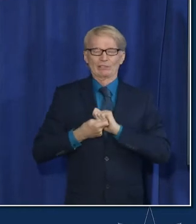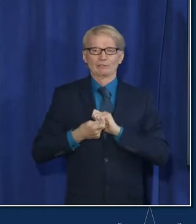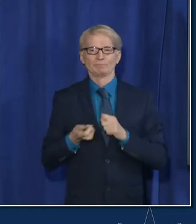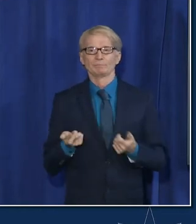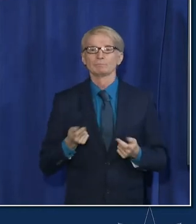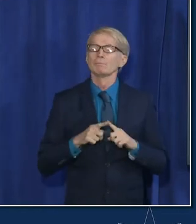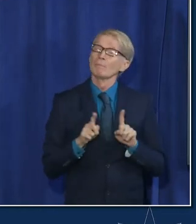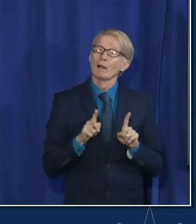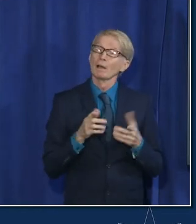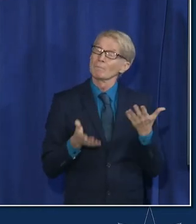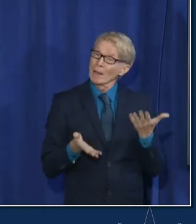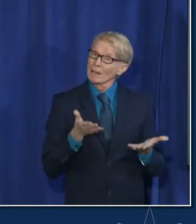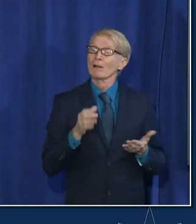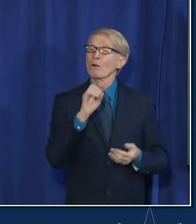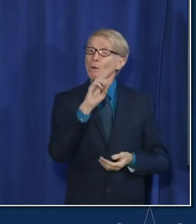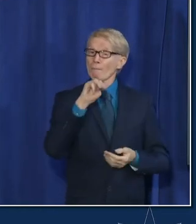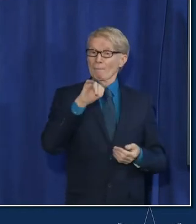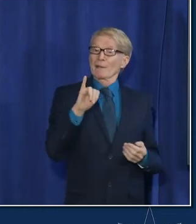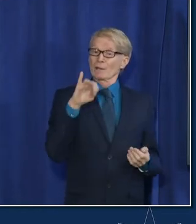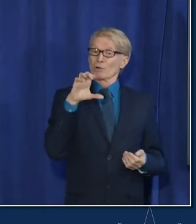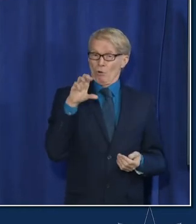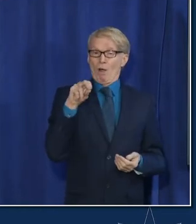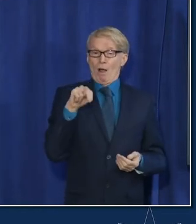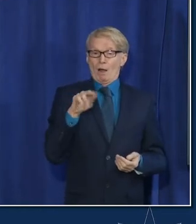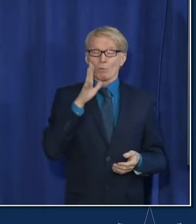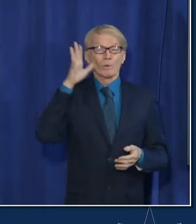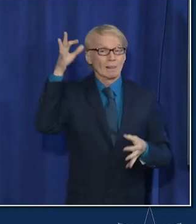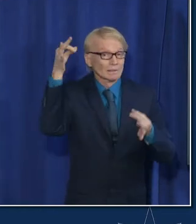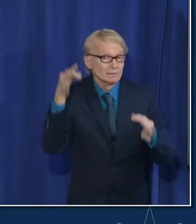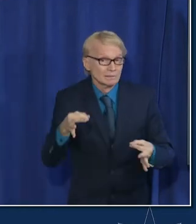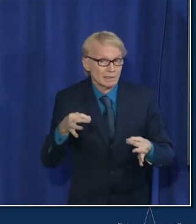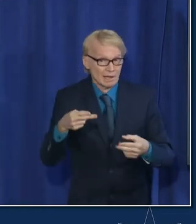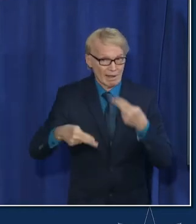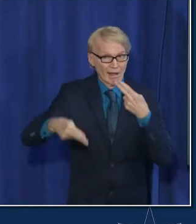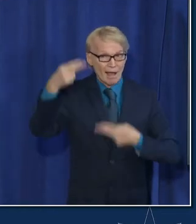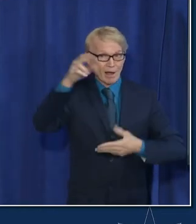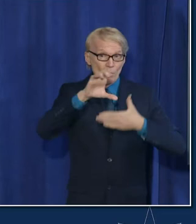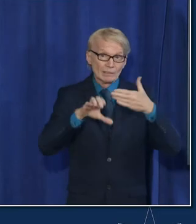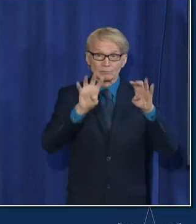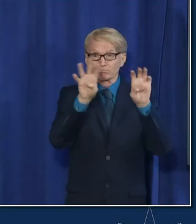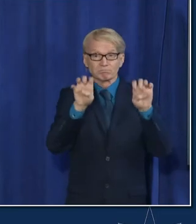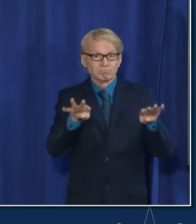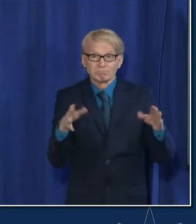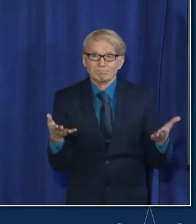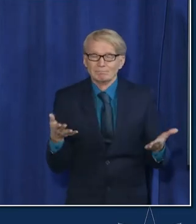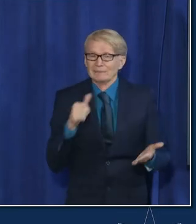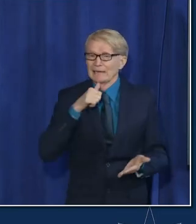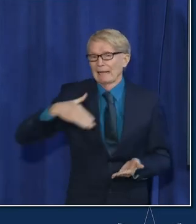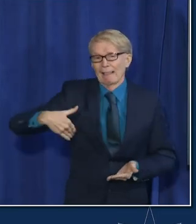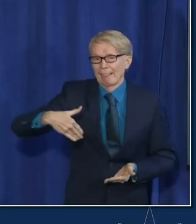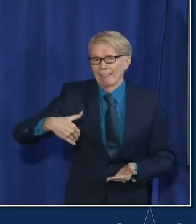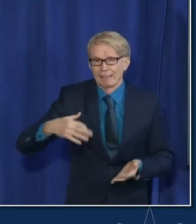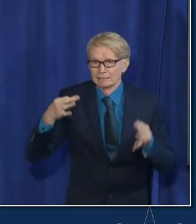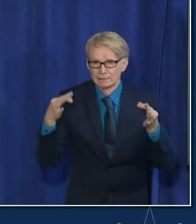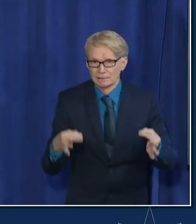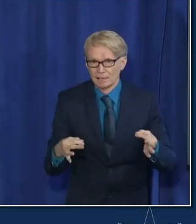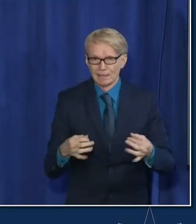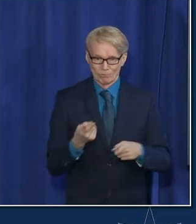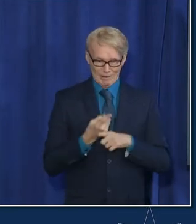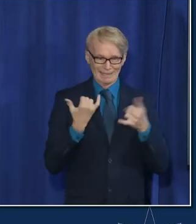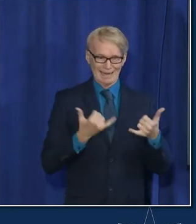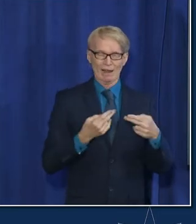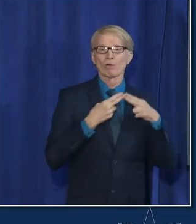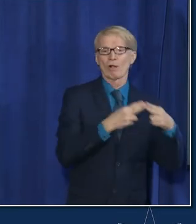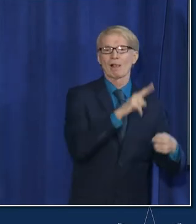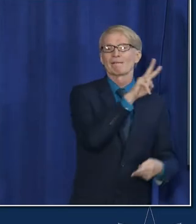that omicron could be designated a variant of high consequence but it has not been yet right now it remains a